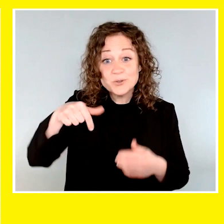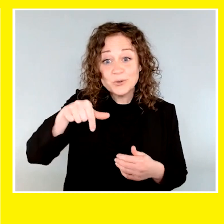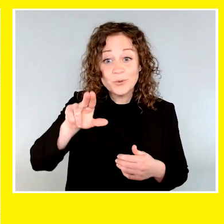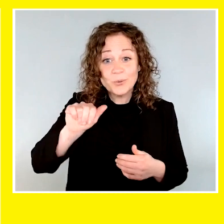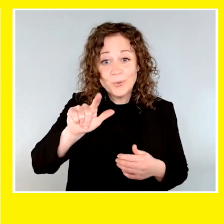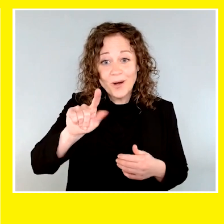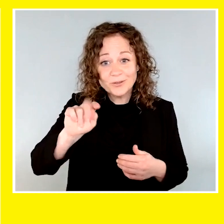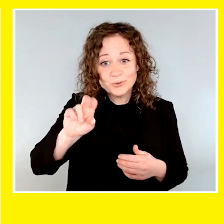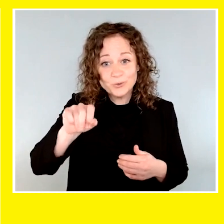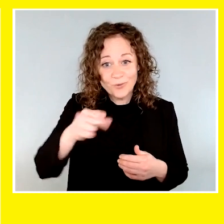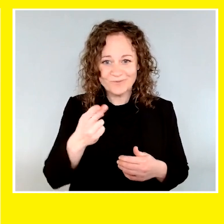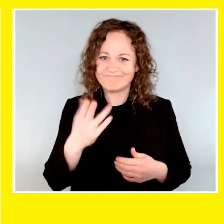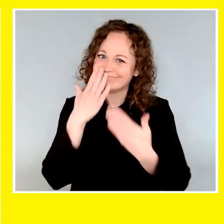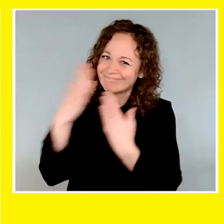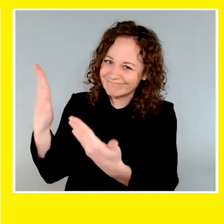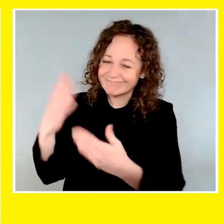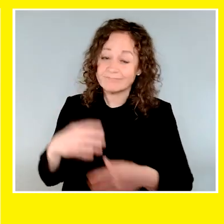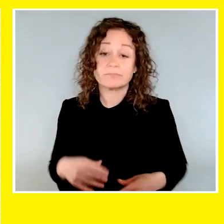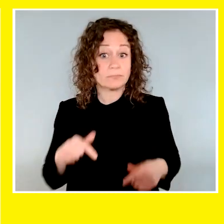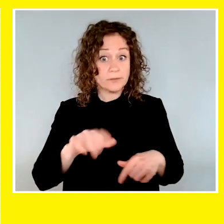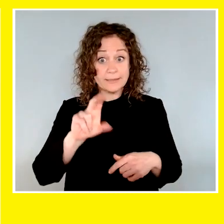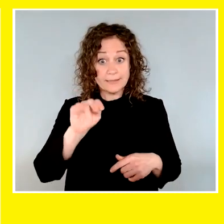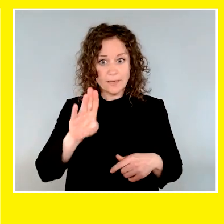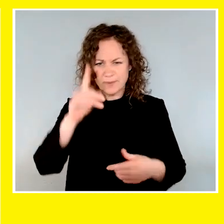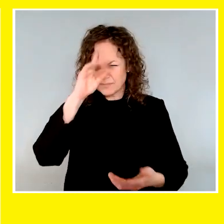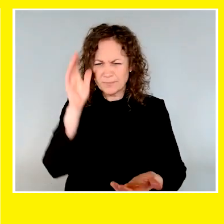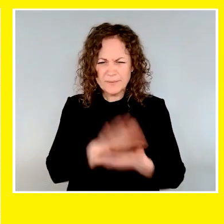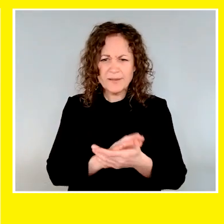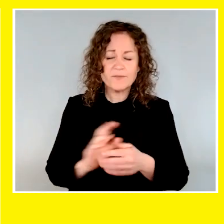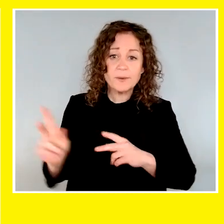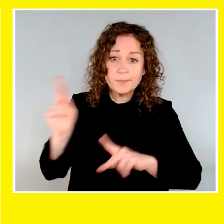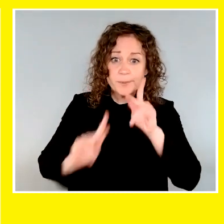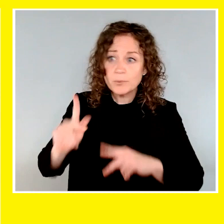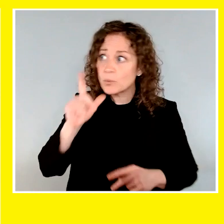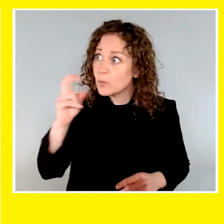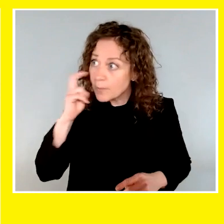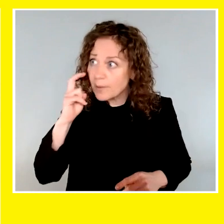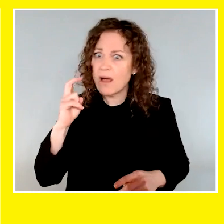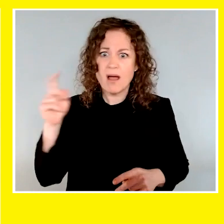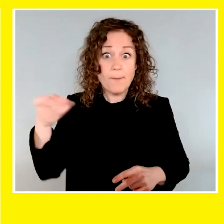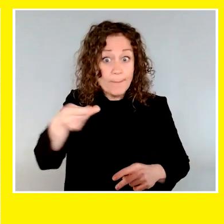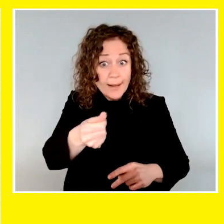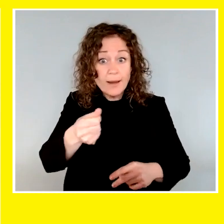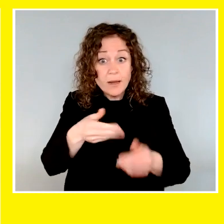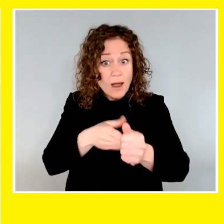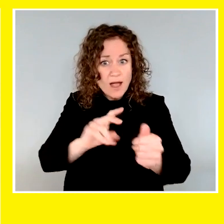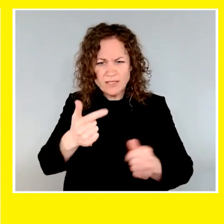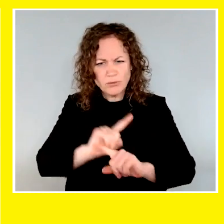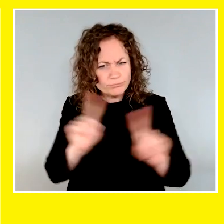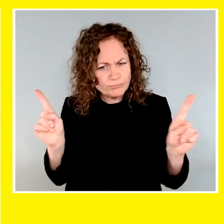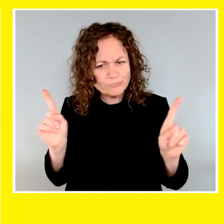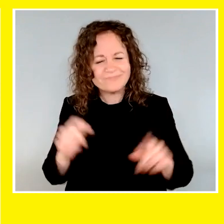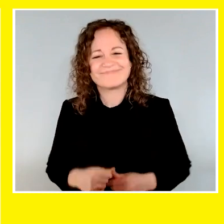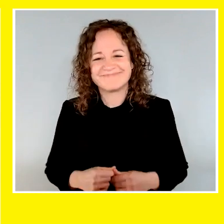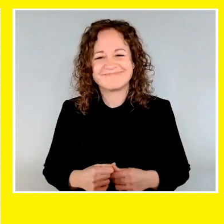Thank you so much, Minister Qualtrough. CNIB Guide Dogs believes that Canadians who are blind or partially sighted should be able to work with a guide dog